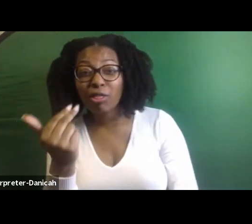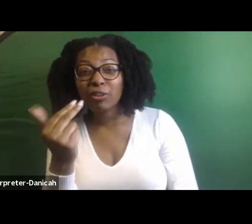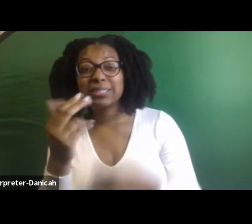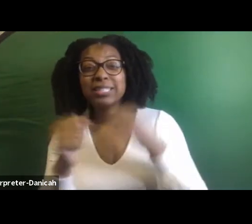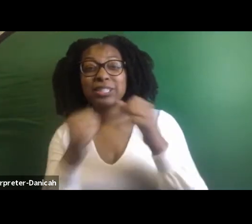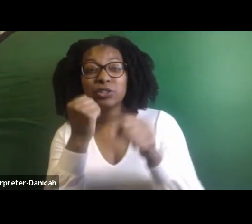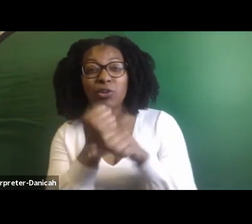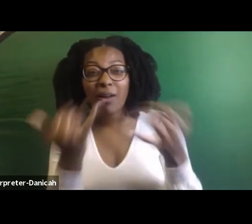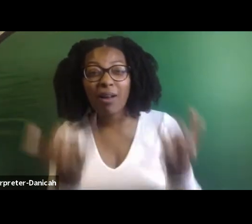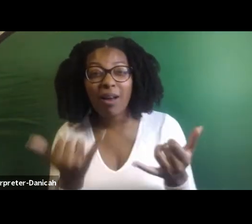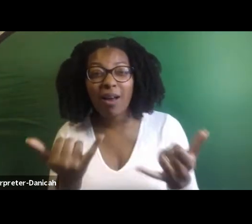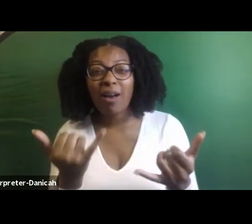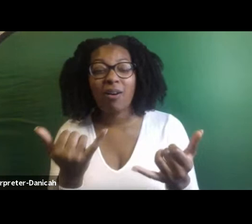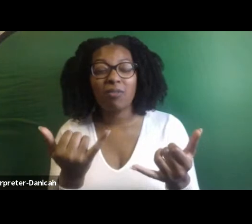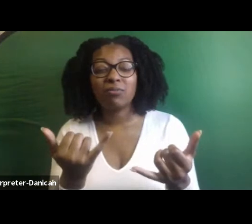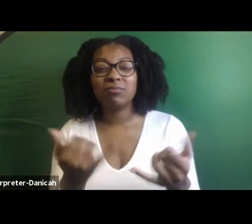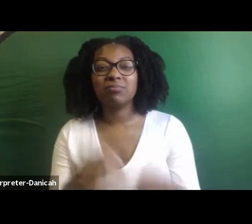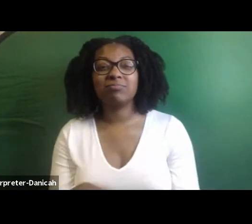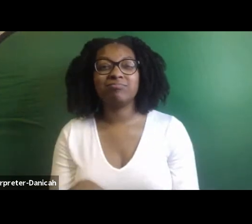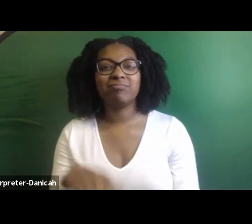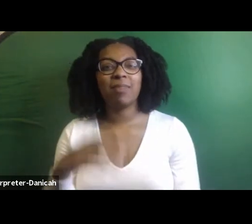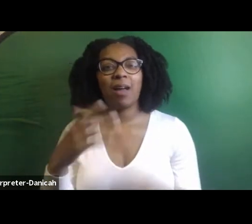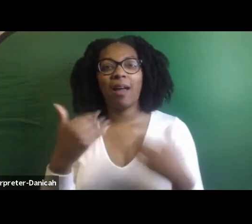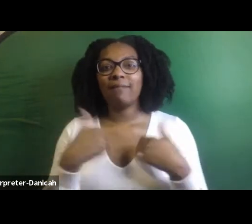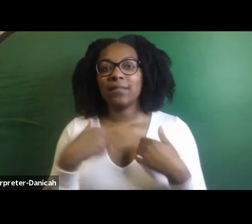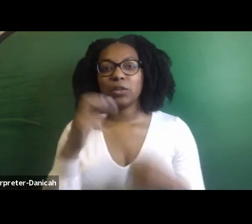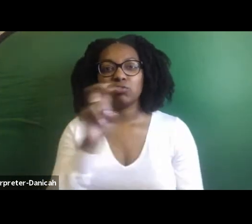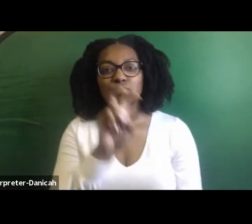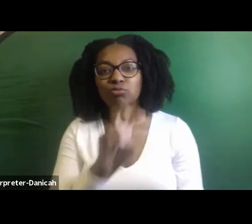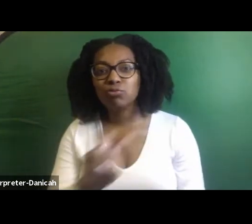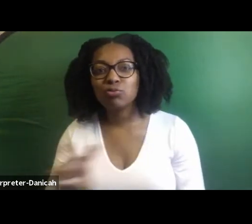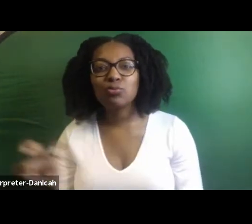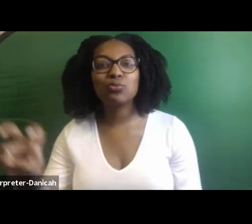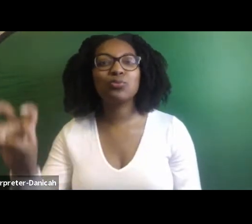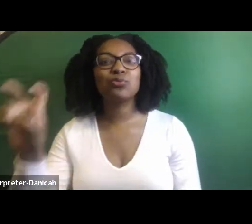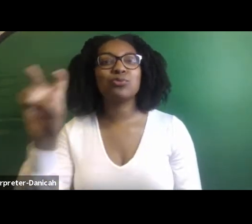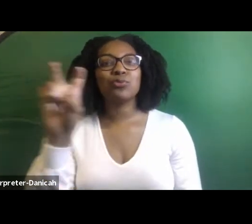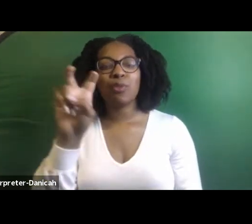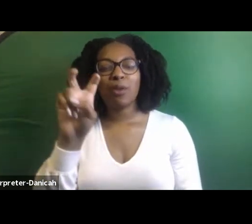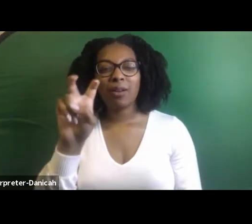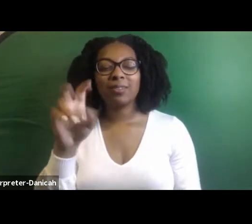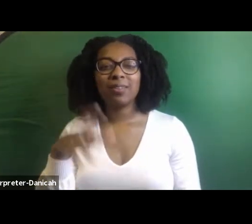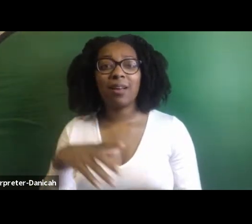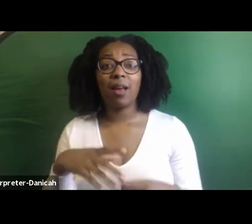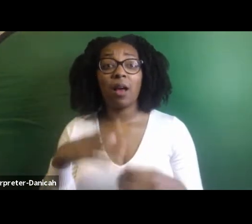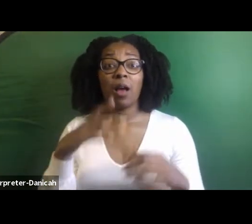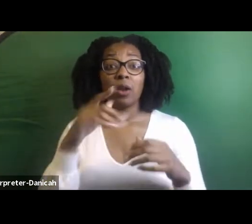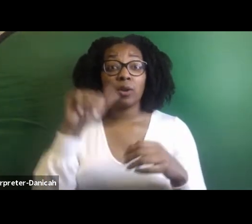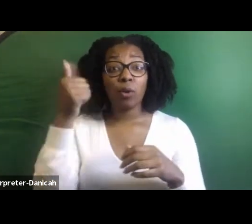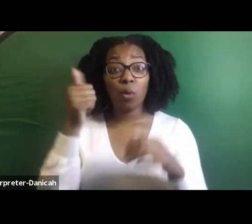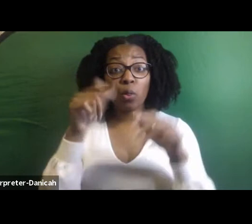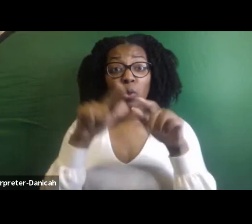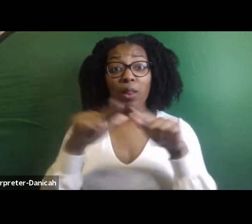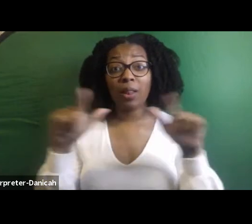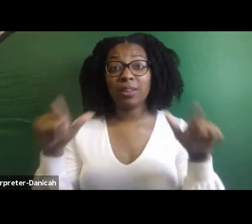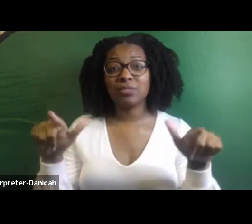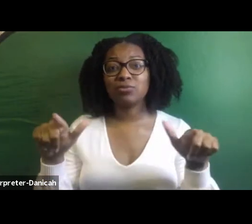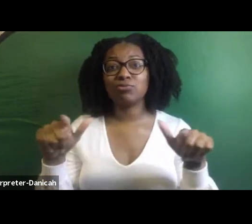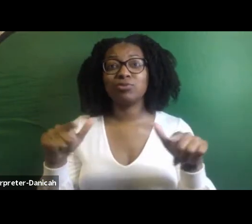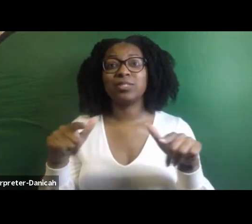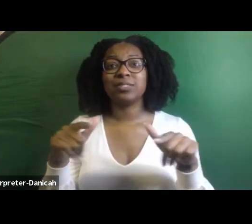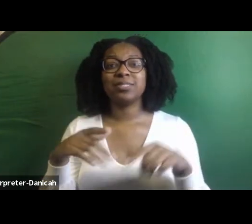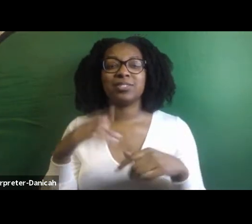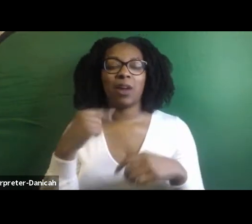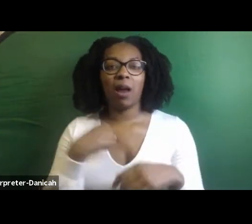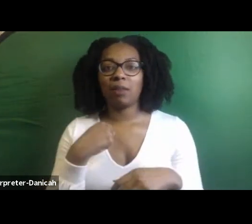uh, it's been a, it's been a journey. It's been a journey and it's lovely to learn another language. Um, it's interesting to be in